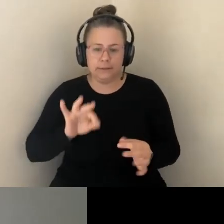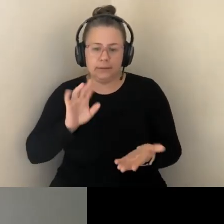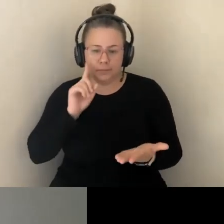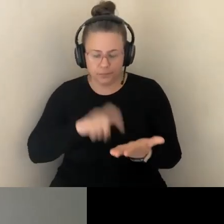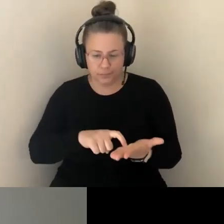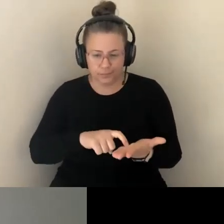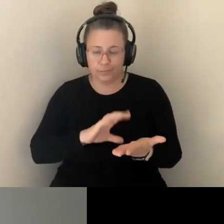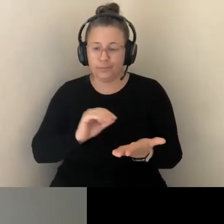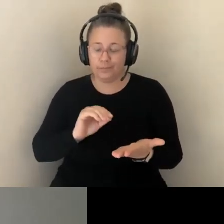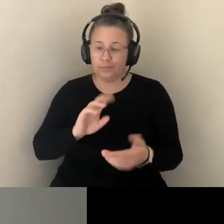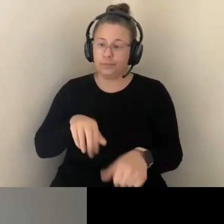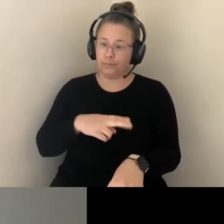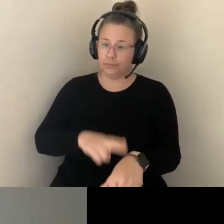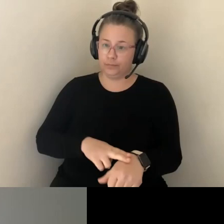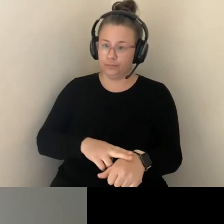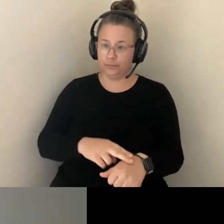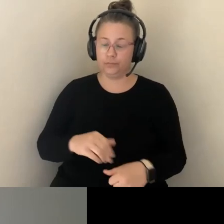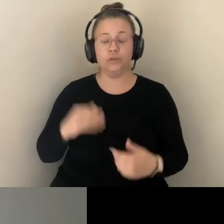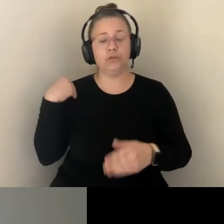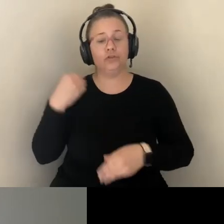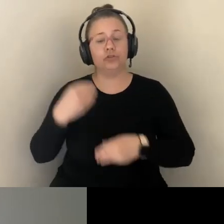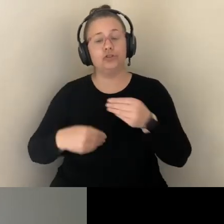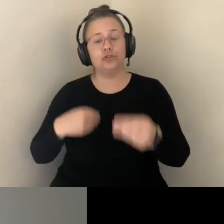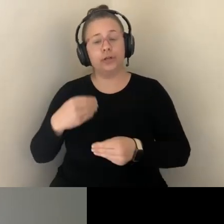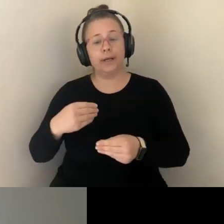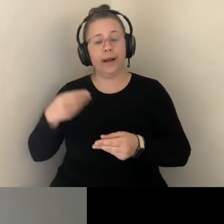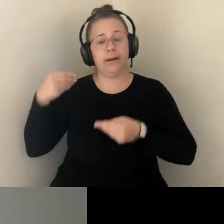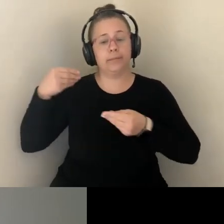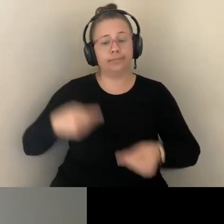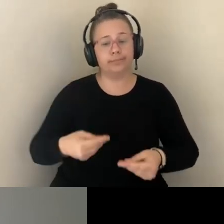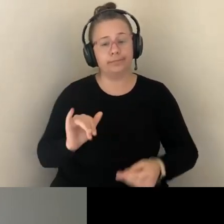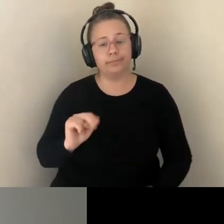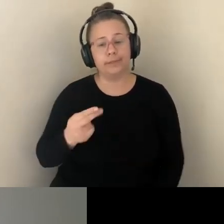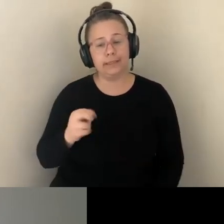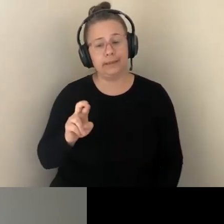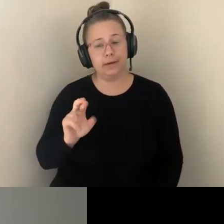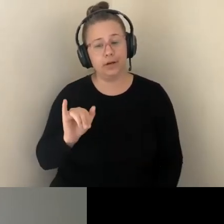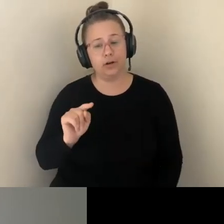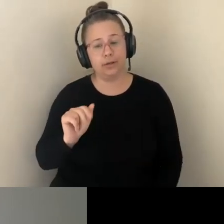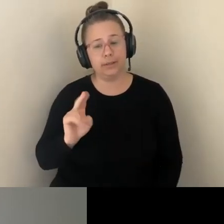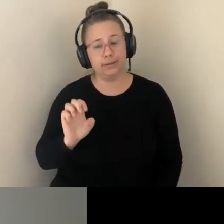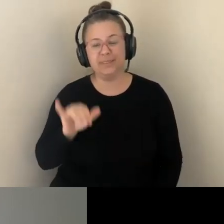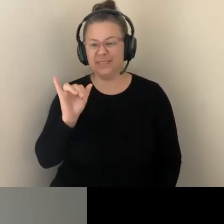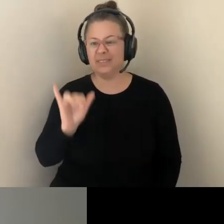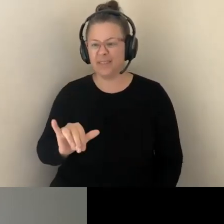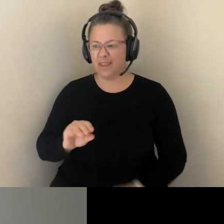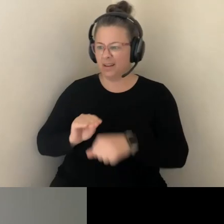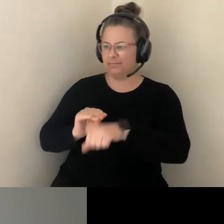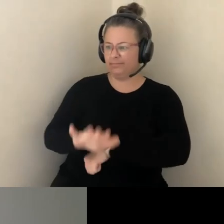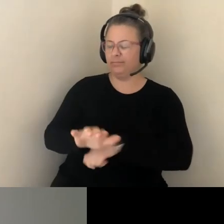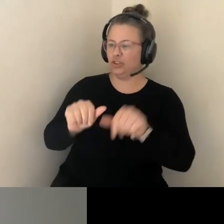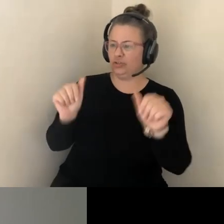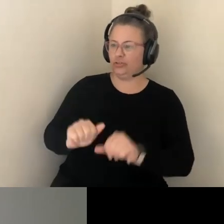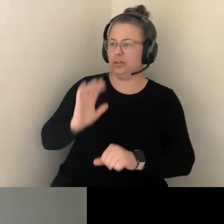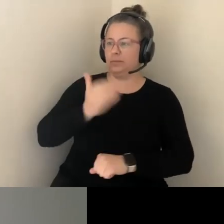MAJOR SHAPER, QUOTE UNQUOTE, OF HUMAN SOCIETY. FOR EXAMPLE, THAT OUR DNA DETERMINES OCCUPATIONAL AND EDUCATIONAL